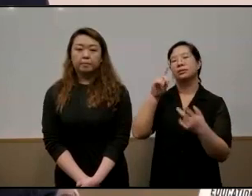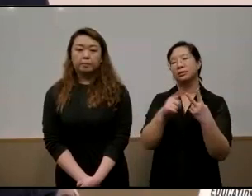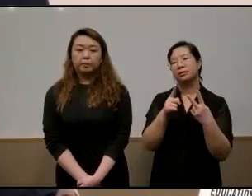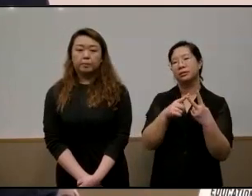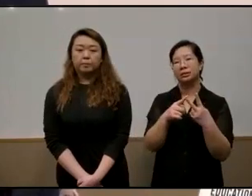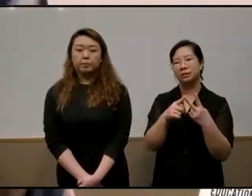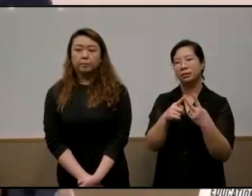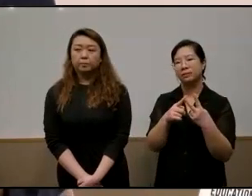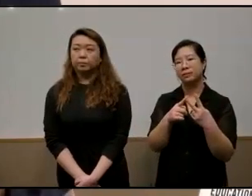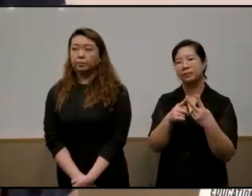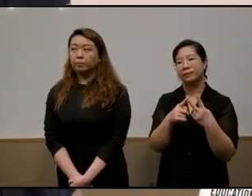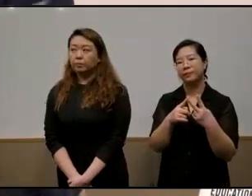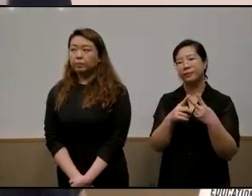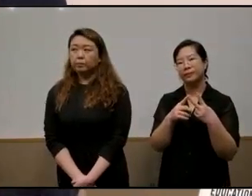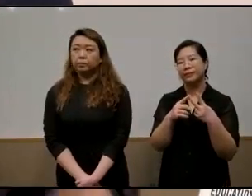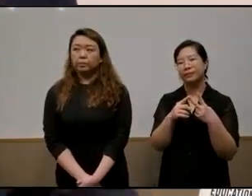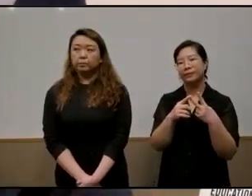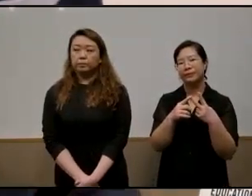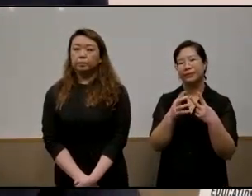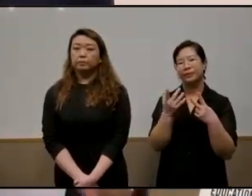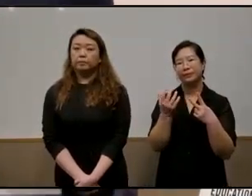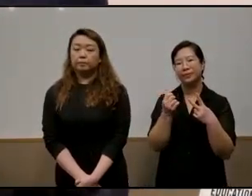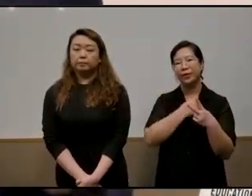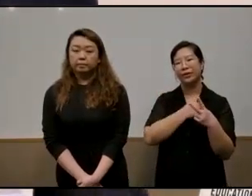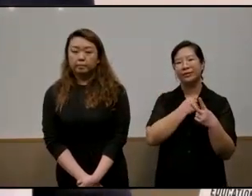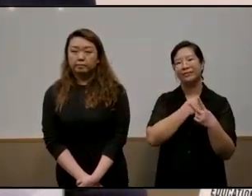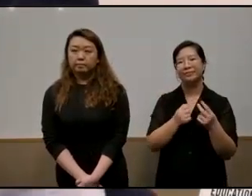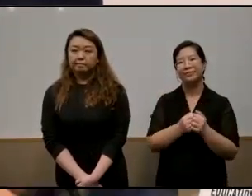um sorry